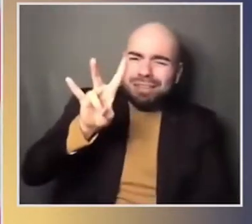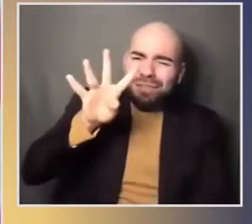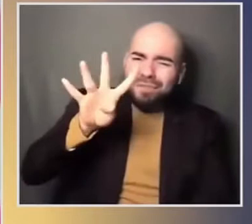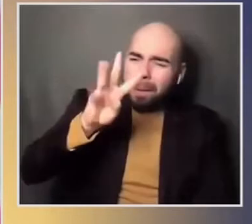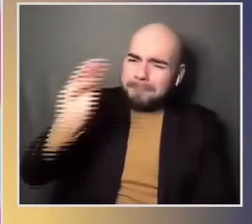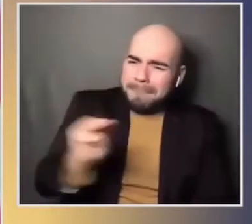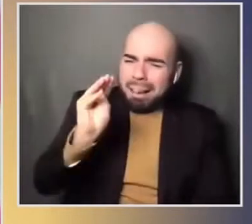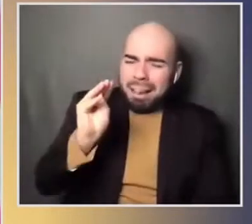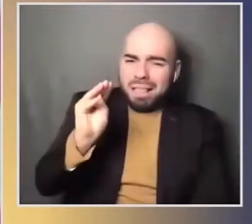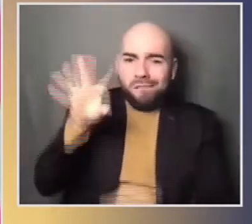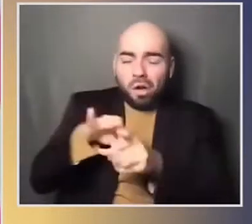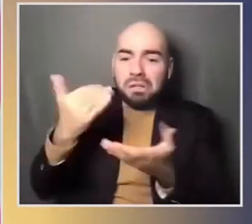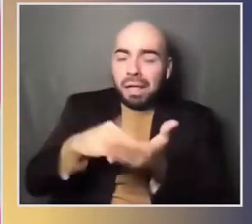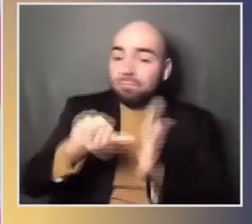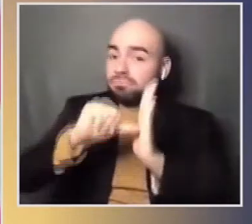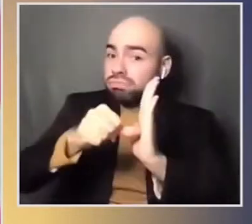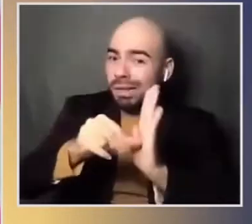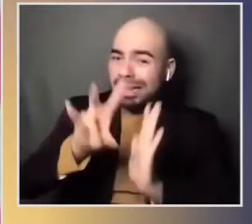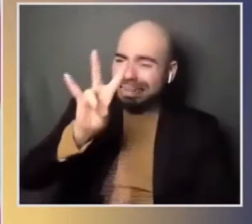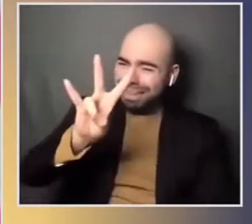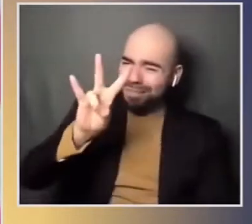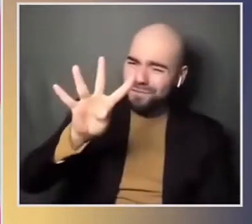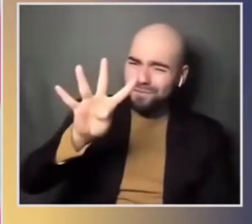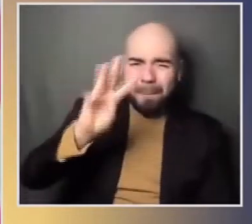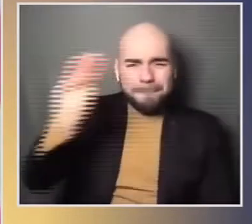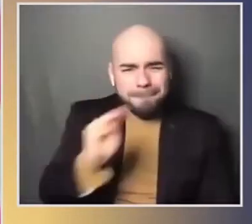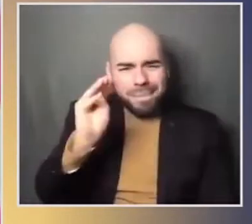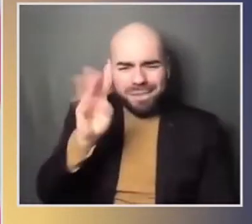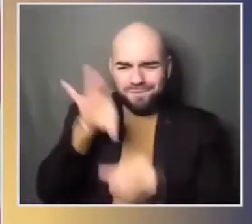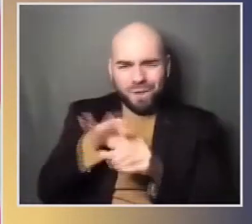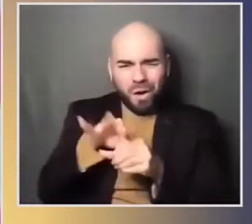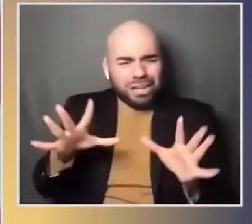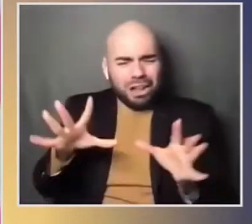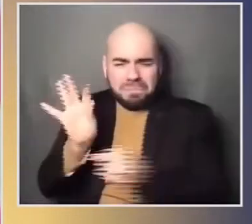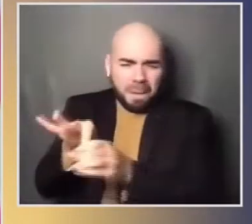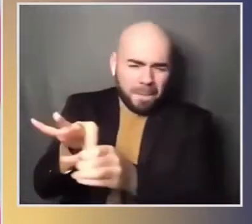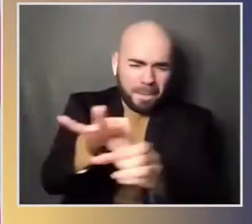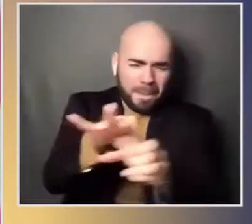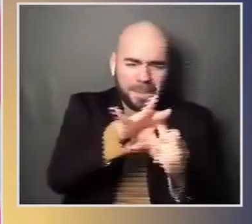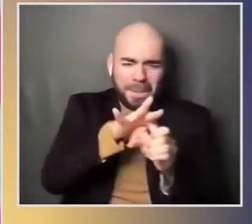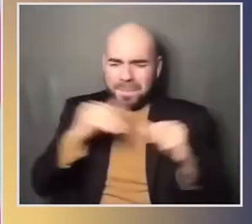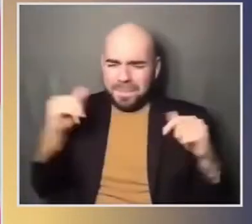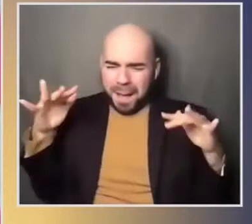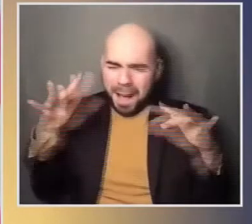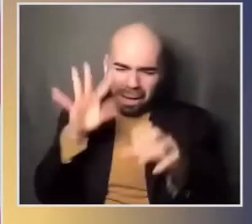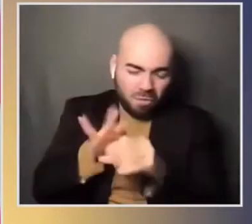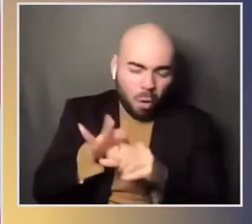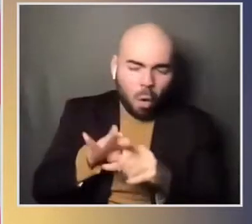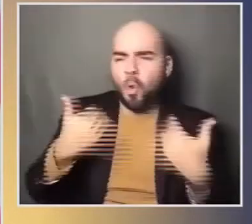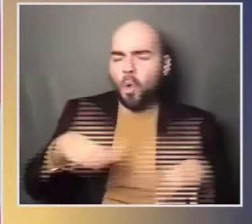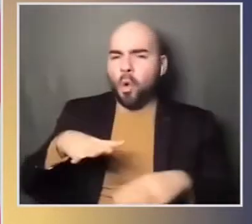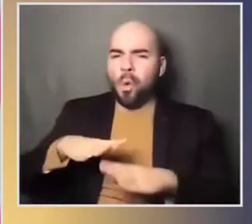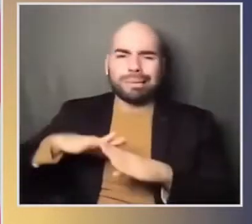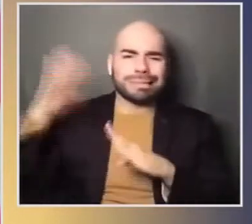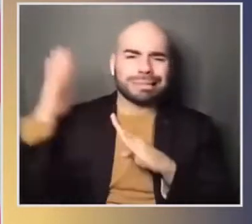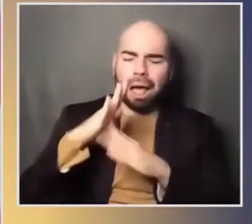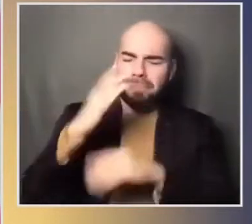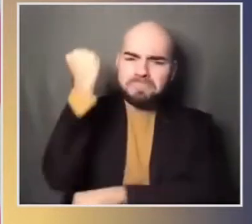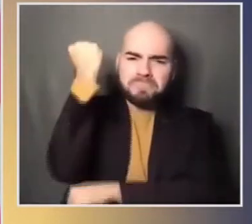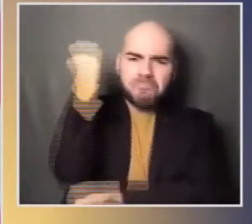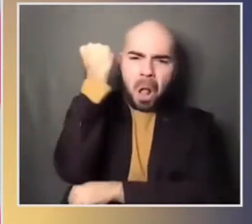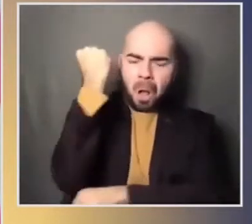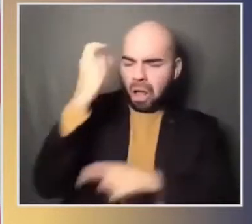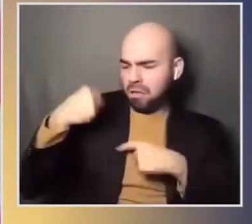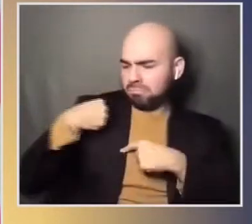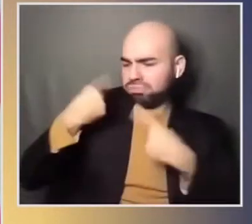american's values the transition of power itself is proved that those values endure a more predictable